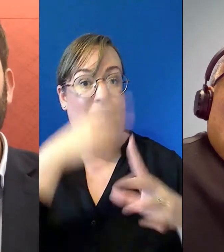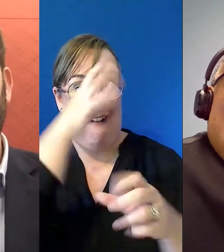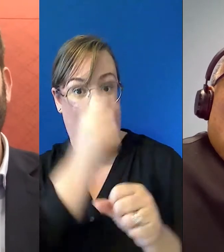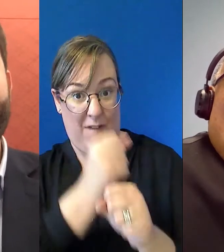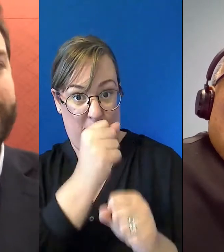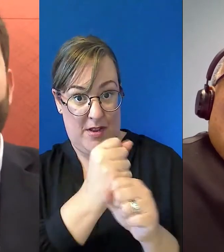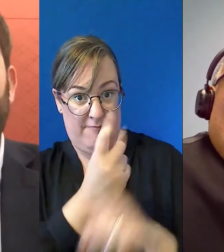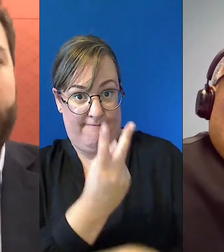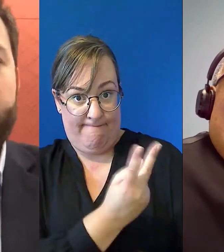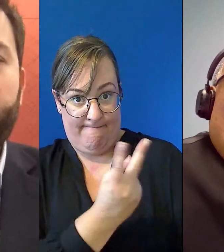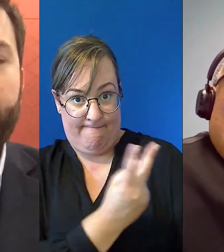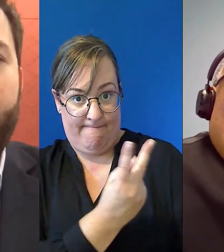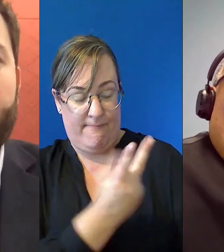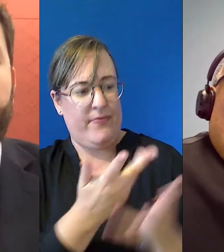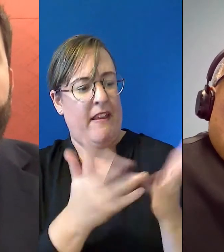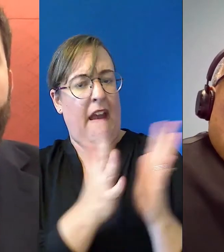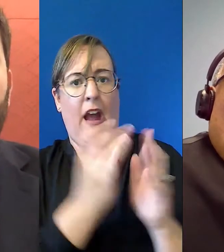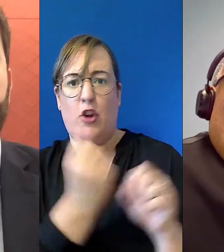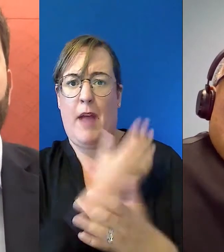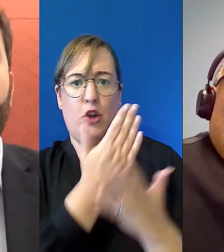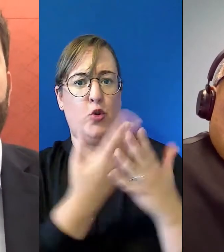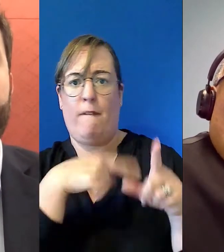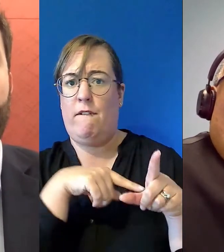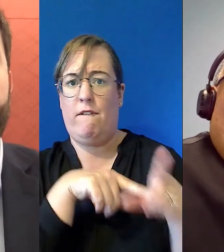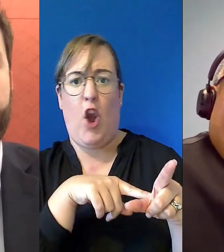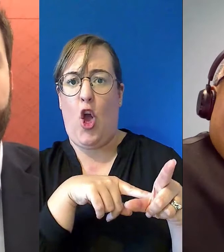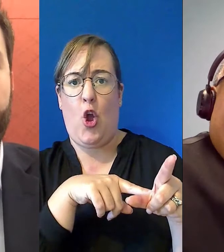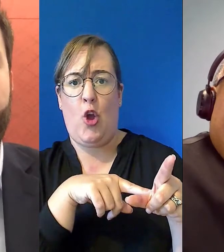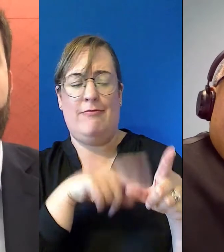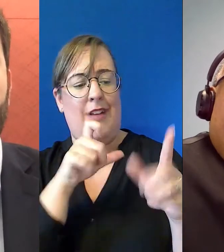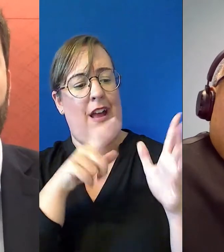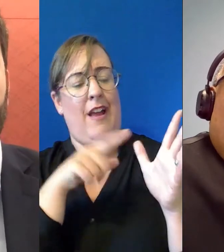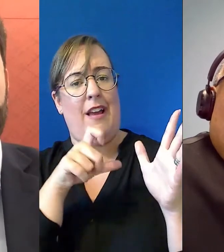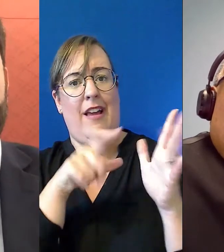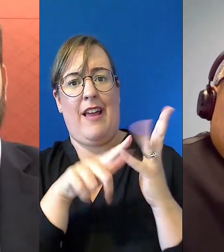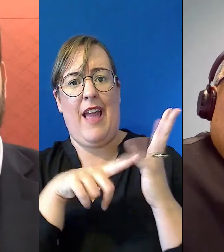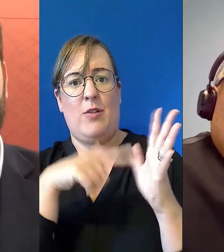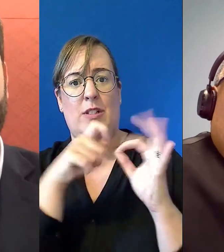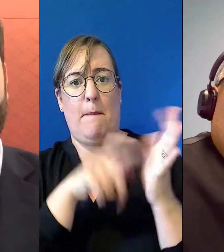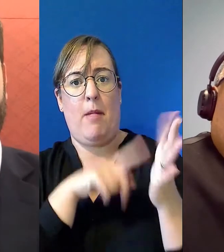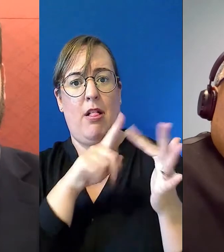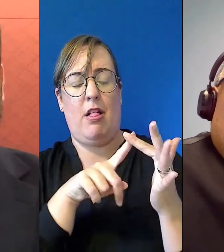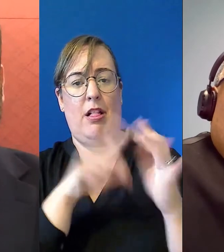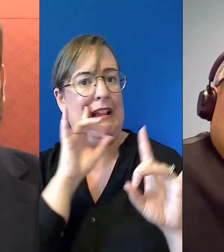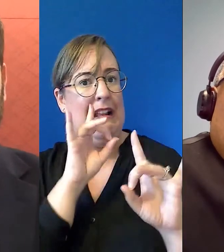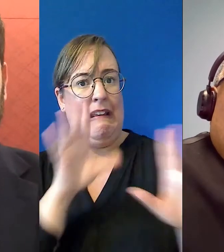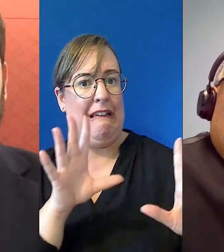keep each other accountable and how each side is kept accountable in that process?